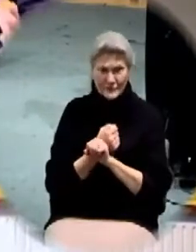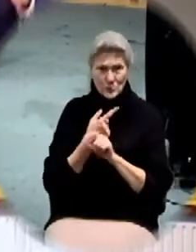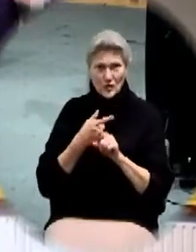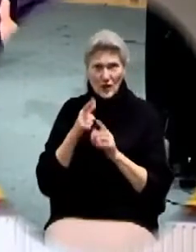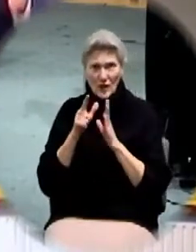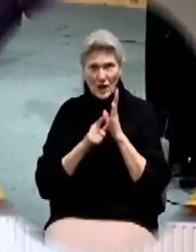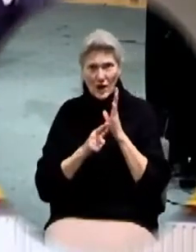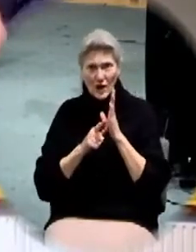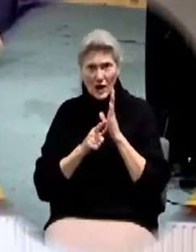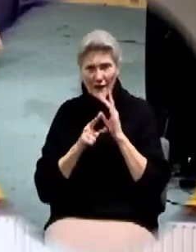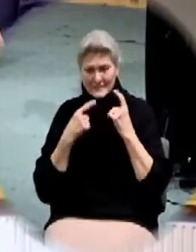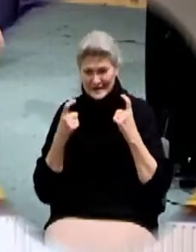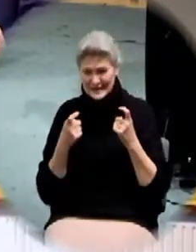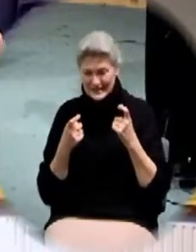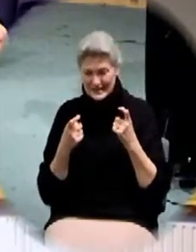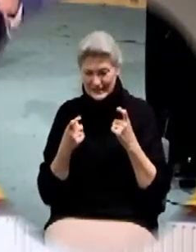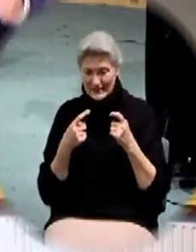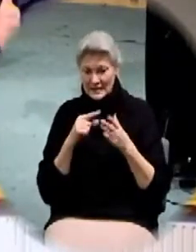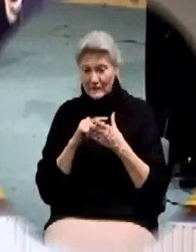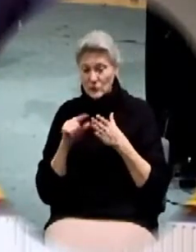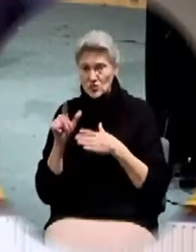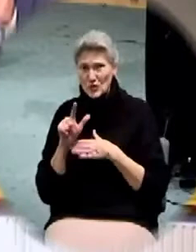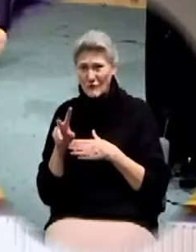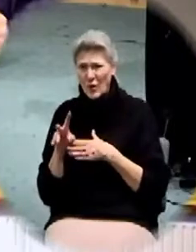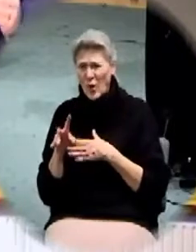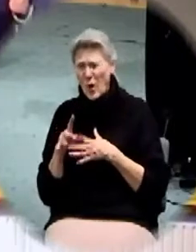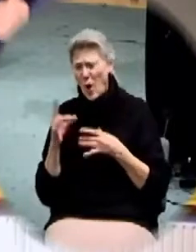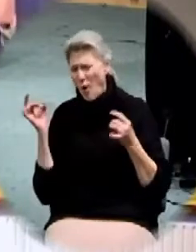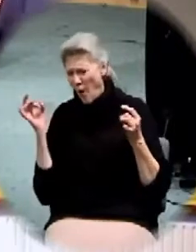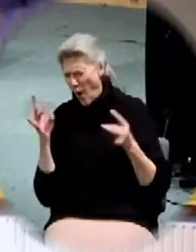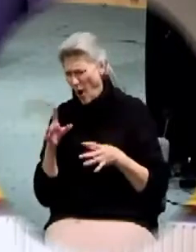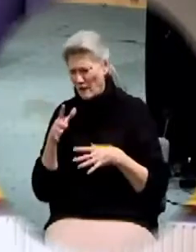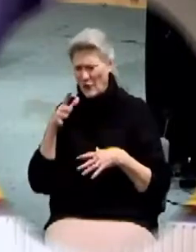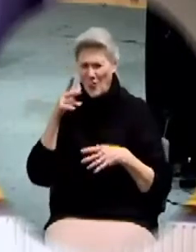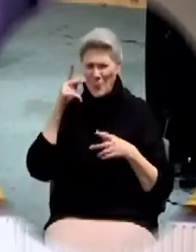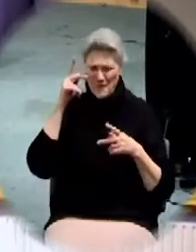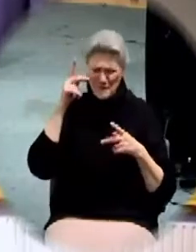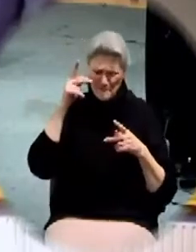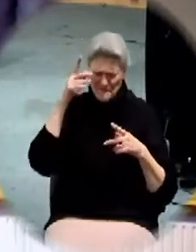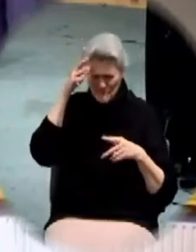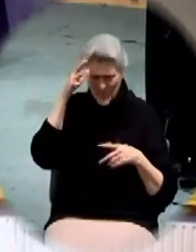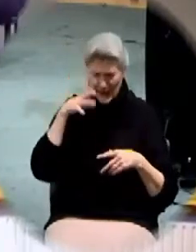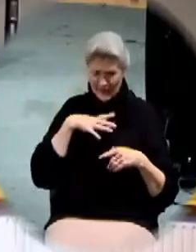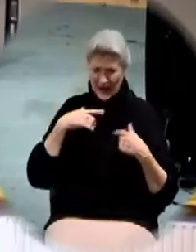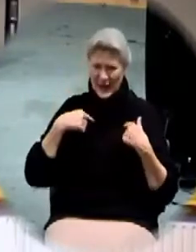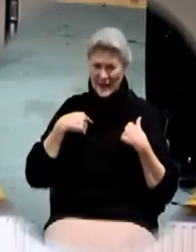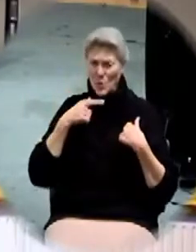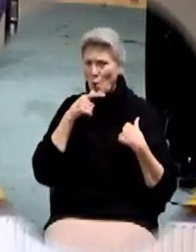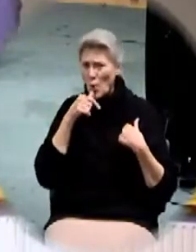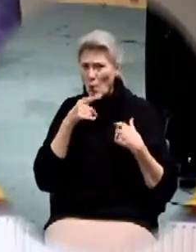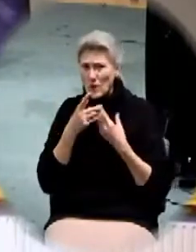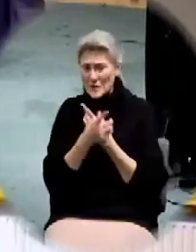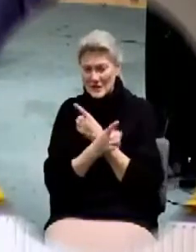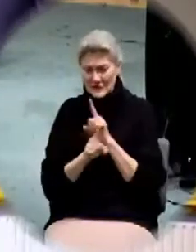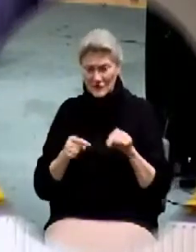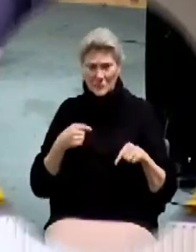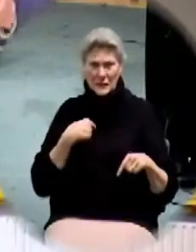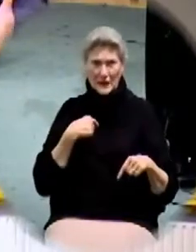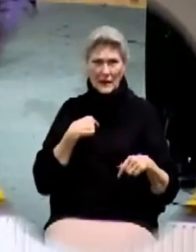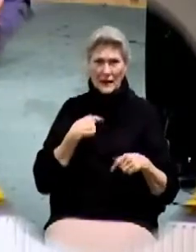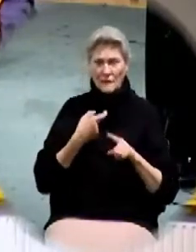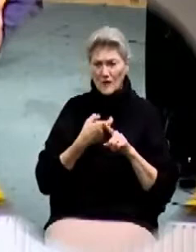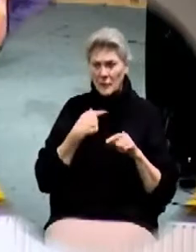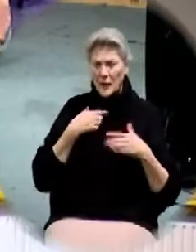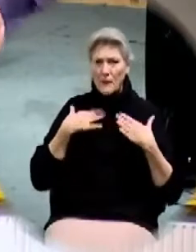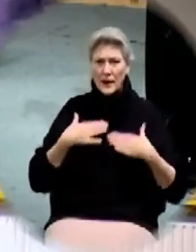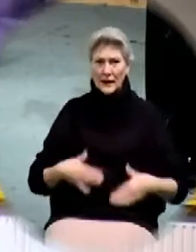O wretched man that I am, who shall deliver me from the body of this death? That's Paul. Now